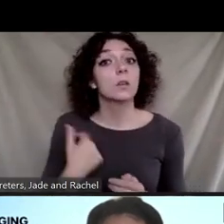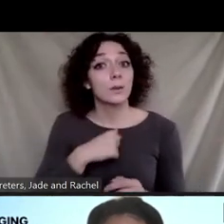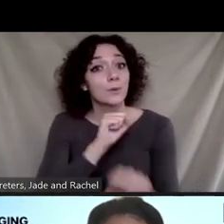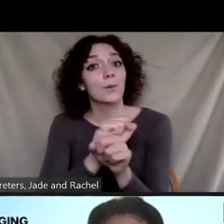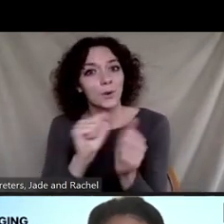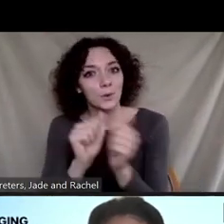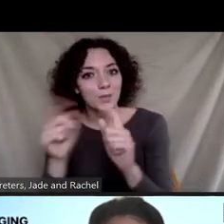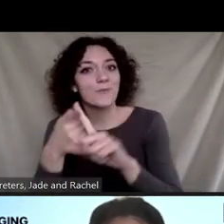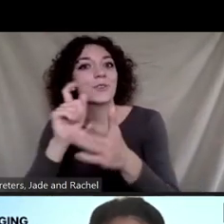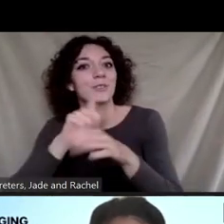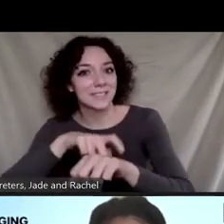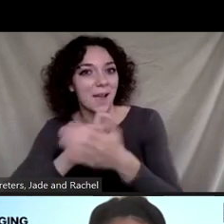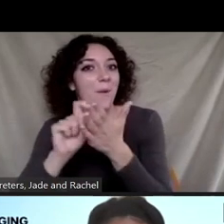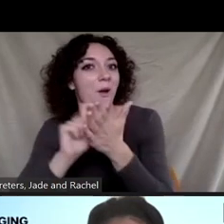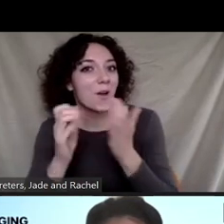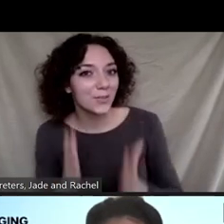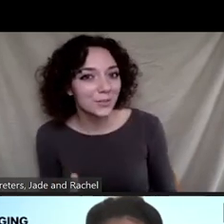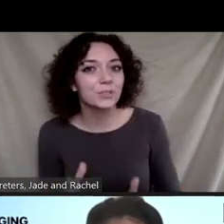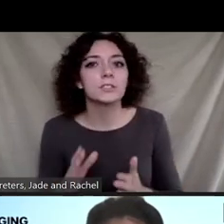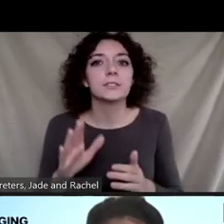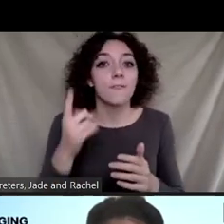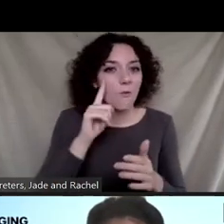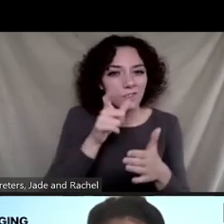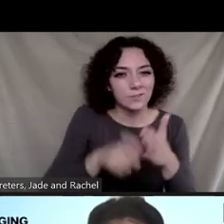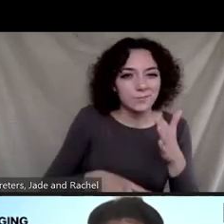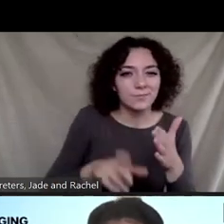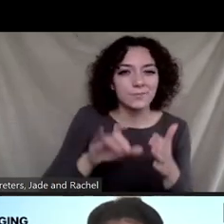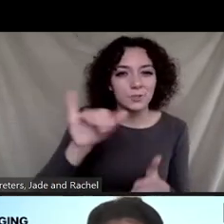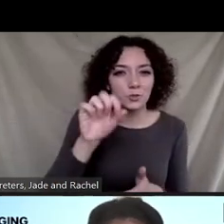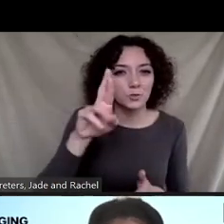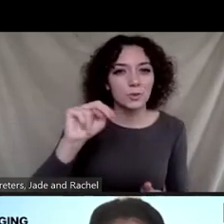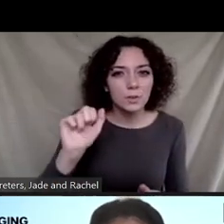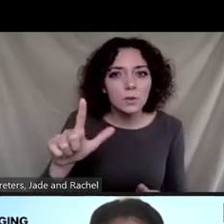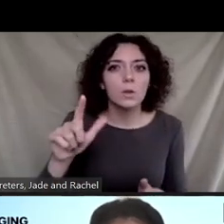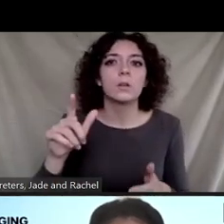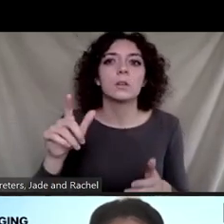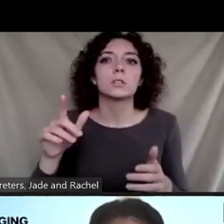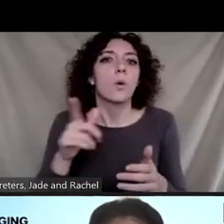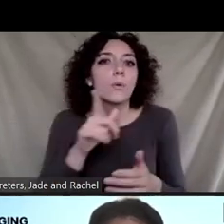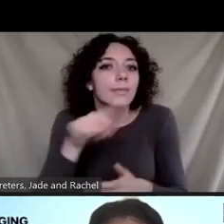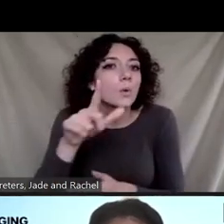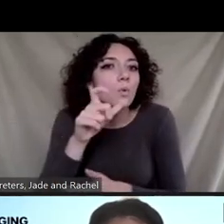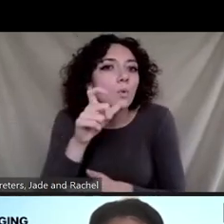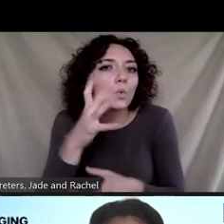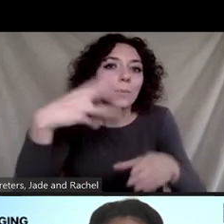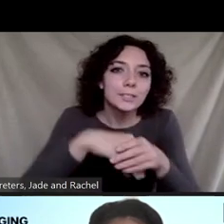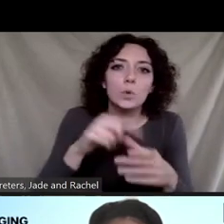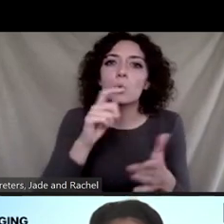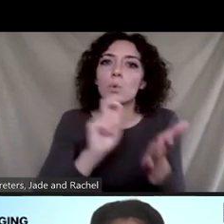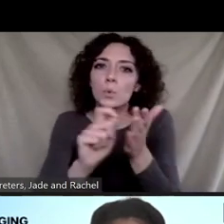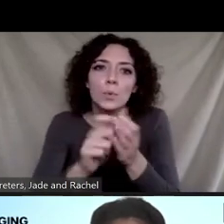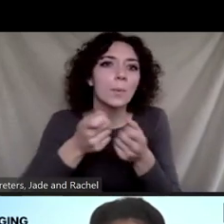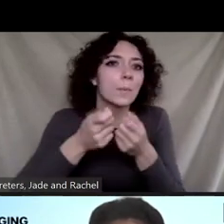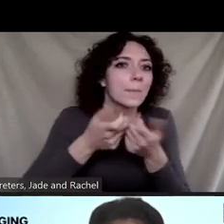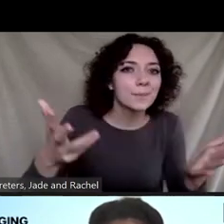to the journal, again, to try to broaden what that community is and who's participating in publishing in the journal for our field.